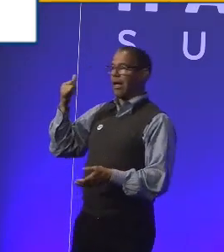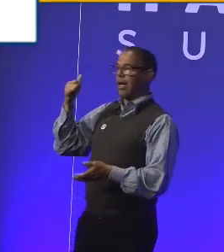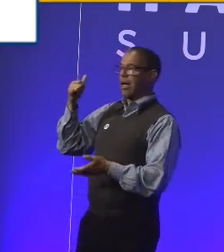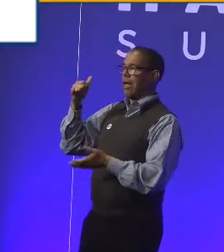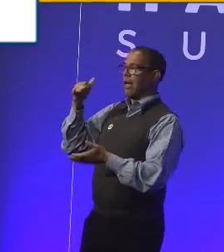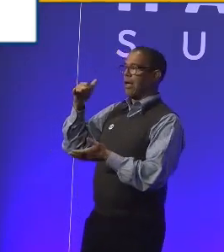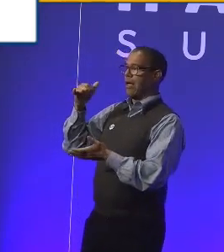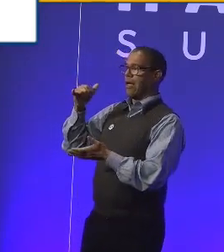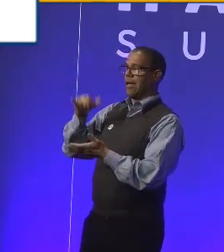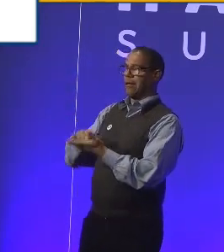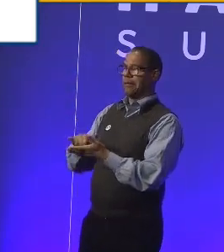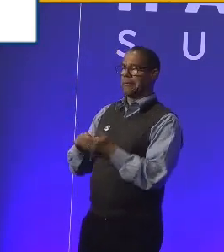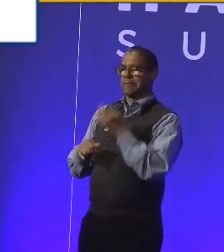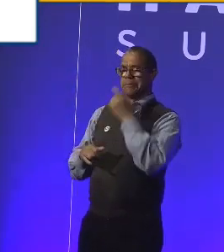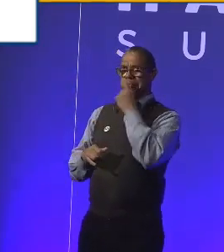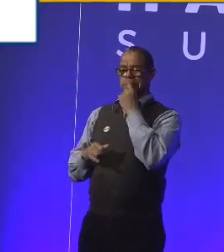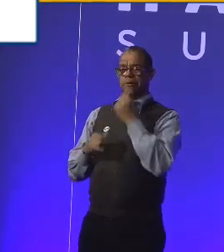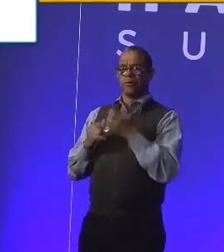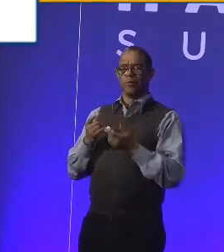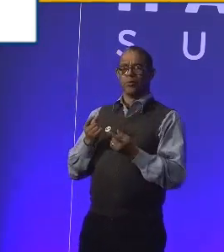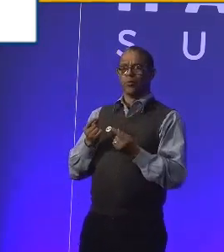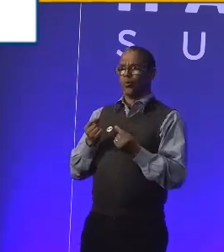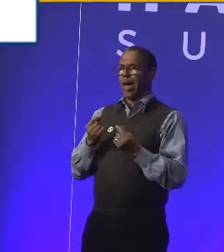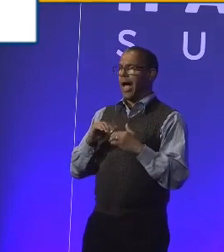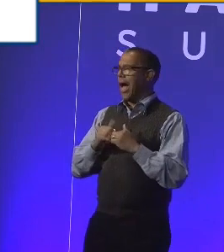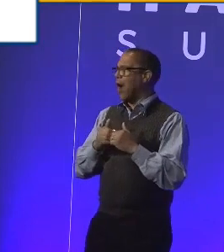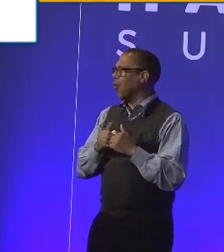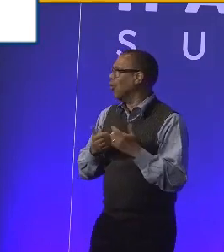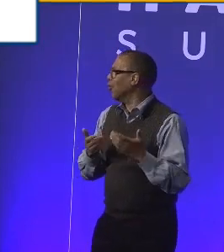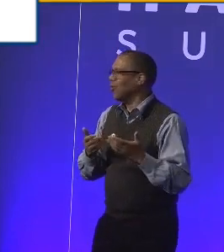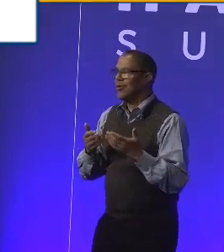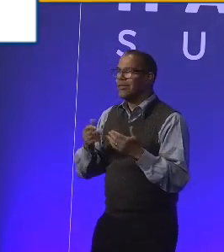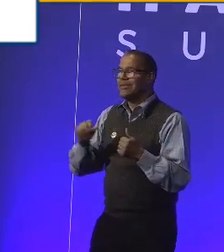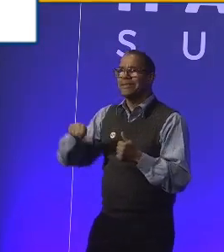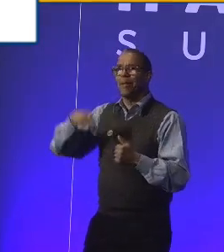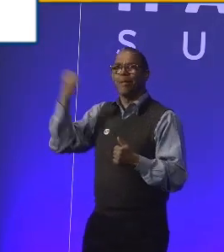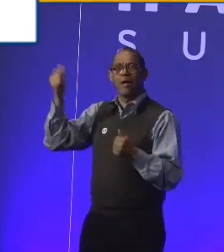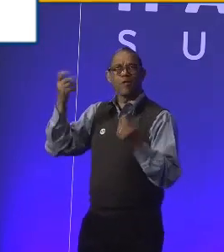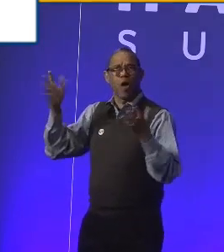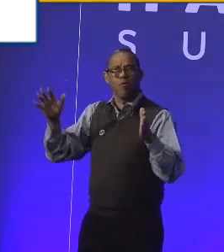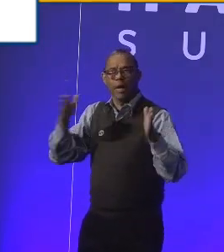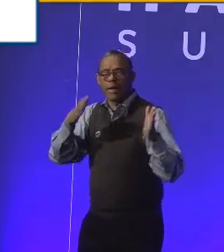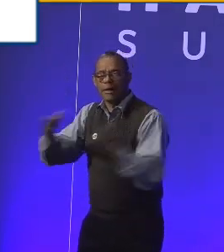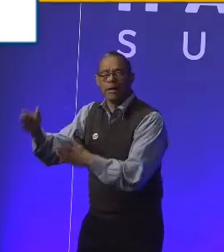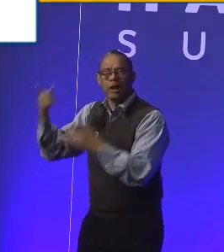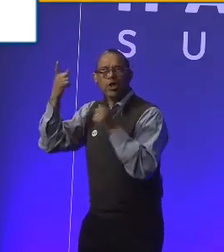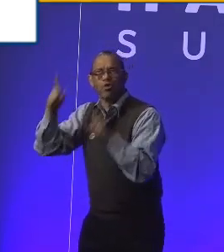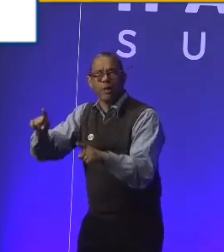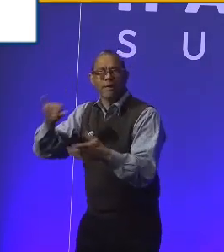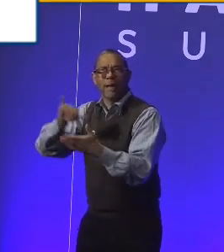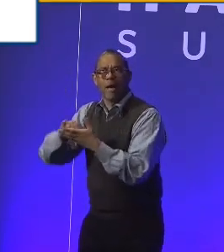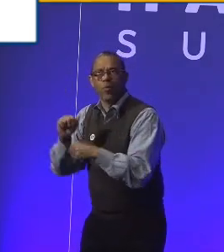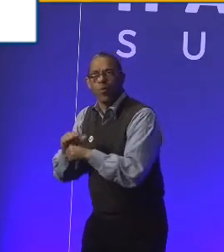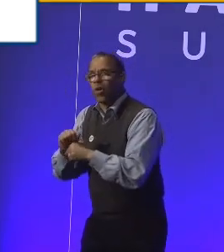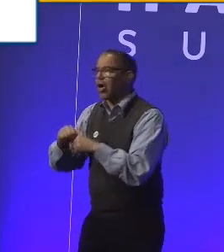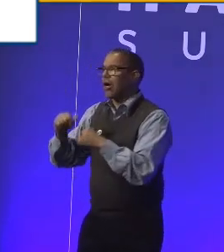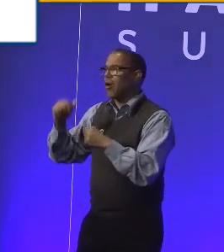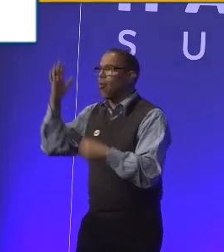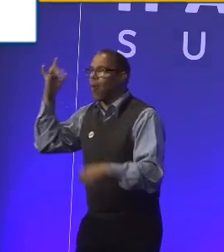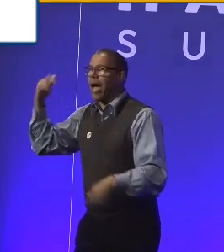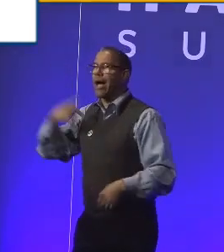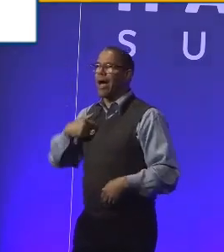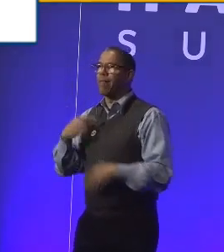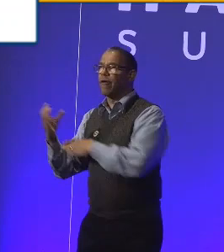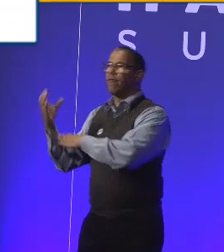what's it going to do with me? You know, somebody else has sorted all that out and agreed to do all of that. How come I'm actually